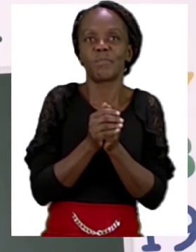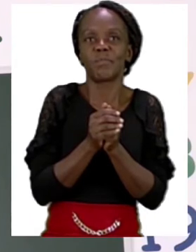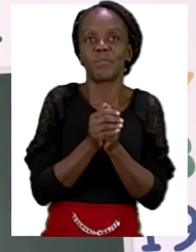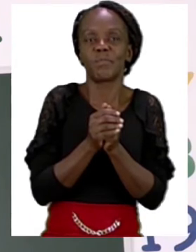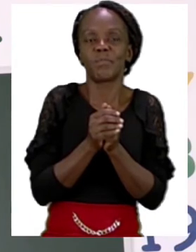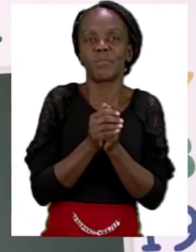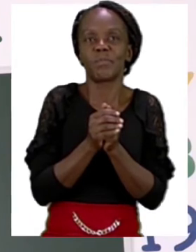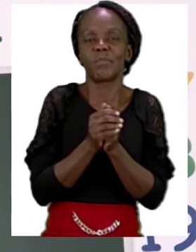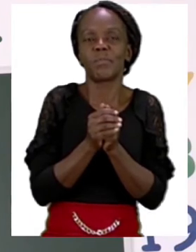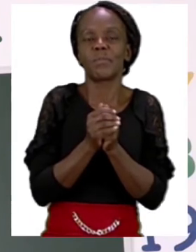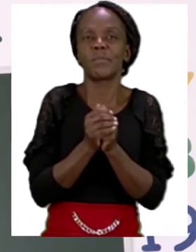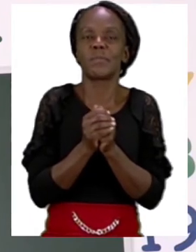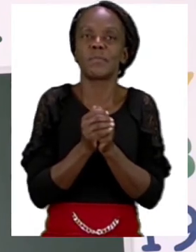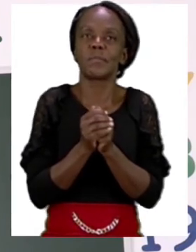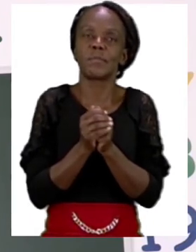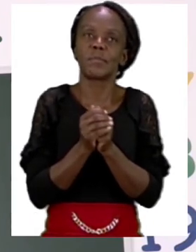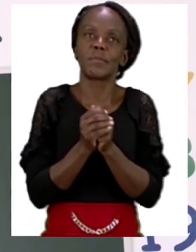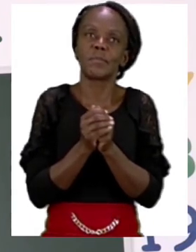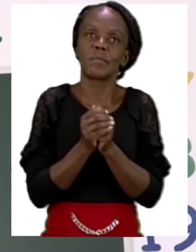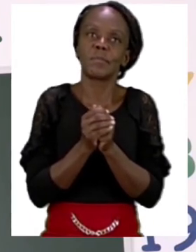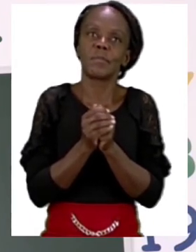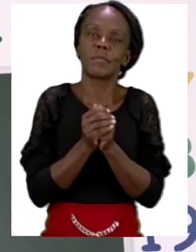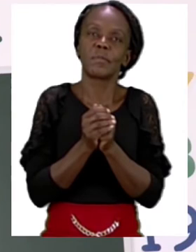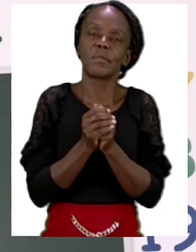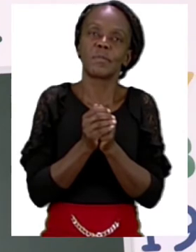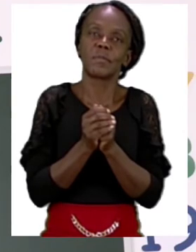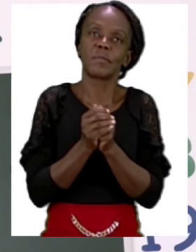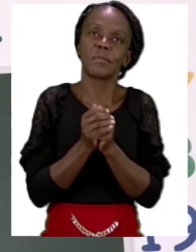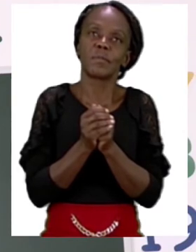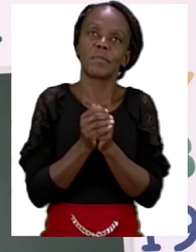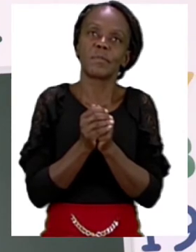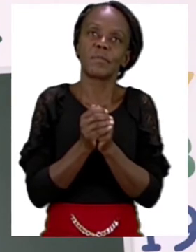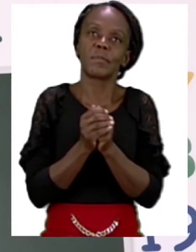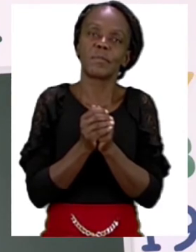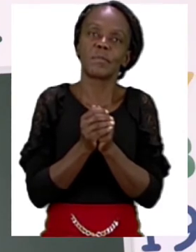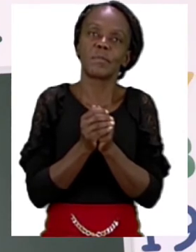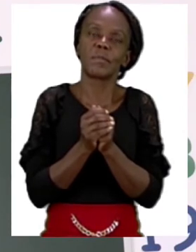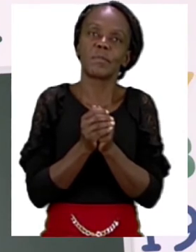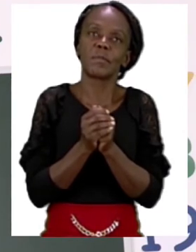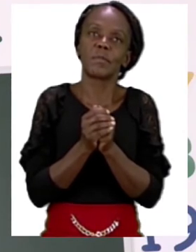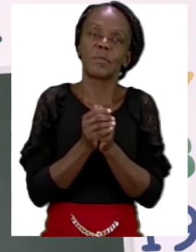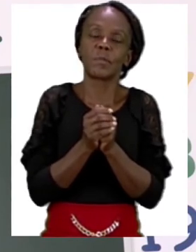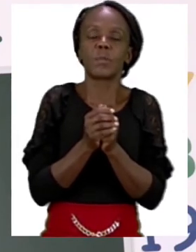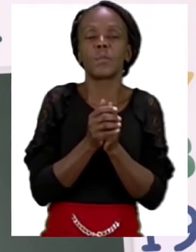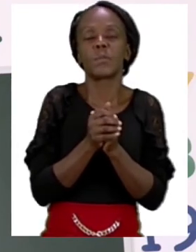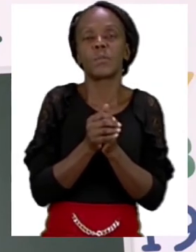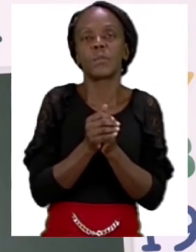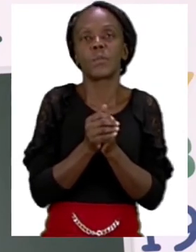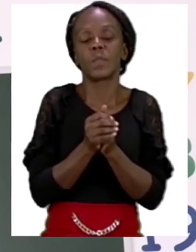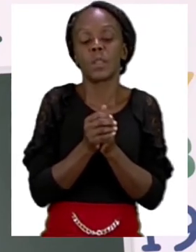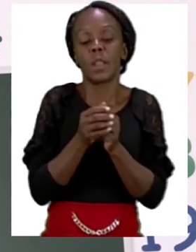it's all covered round. So we have our mittens with missing numbers. And remember,